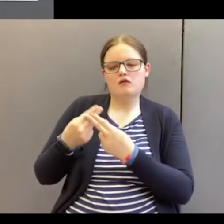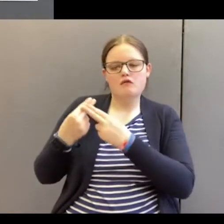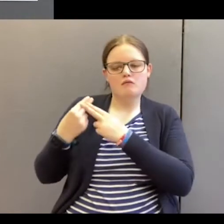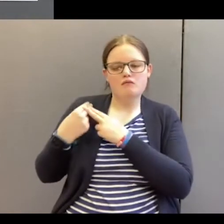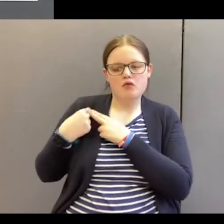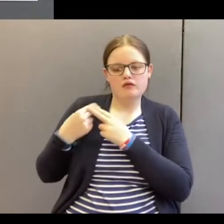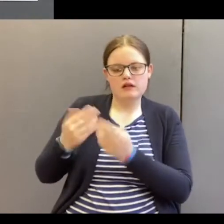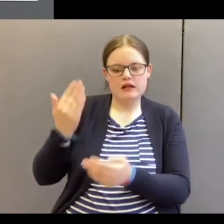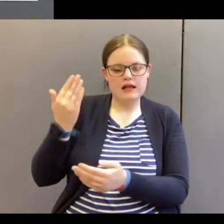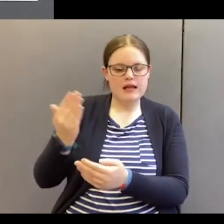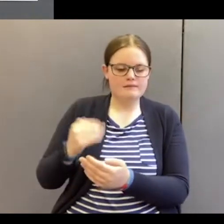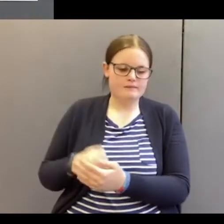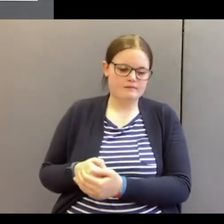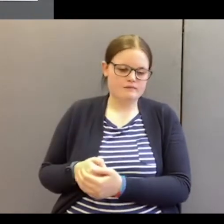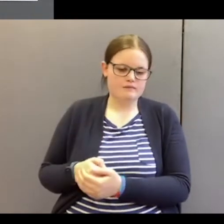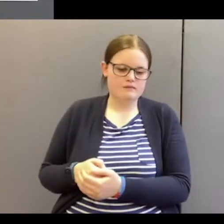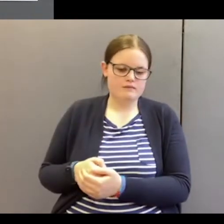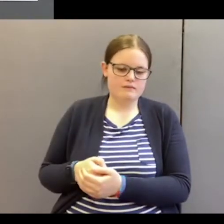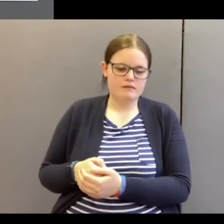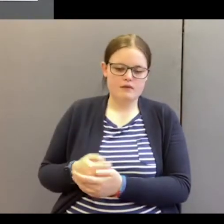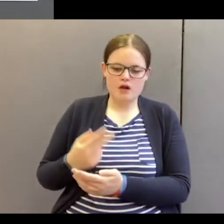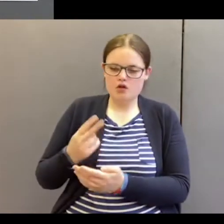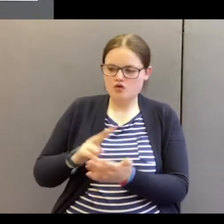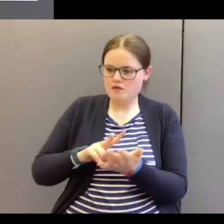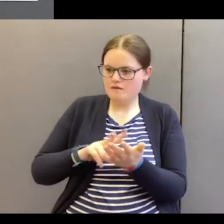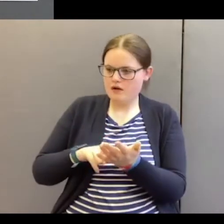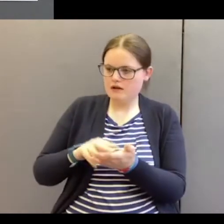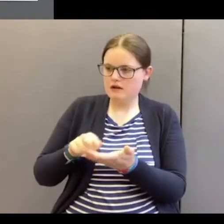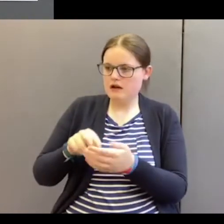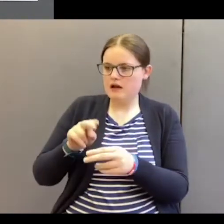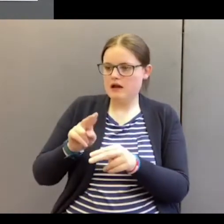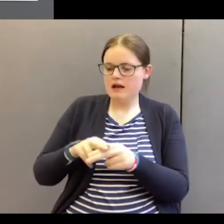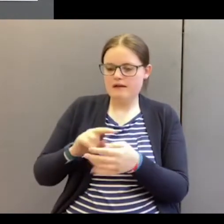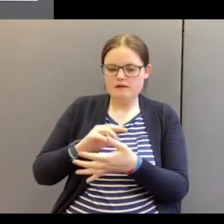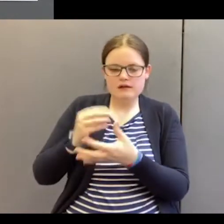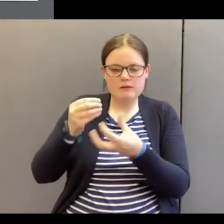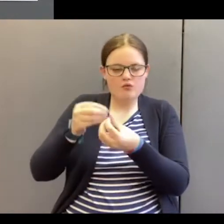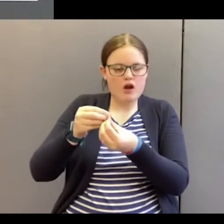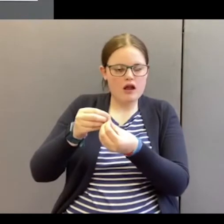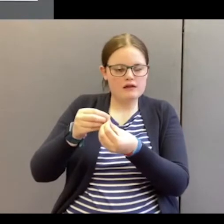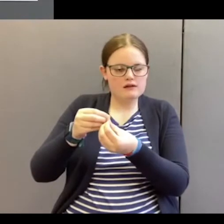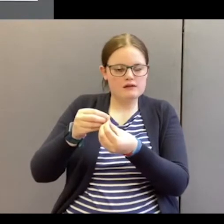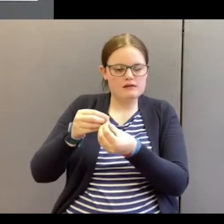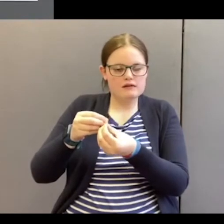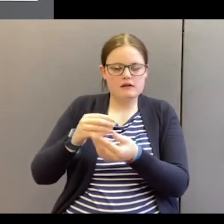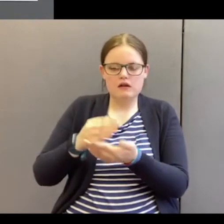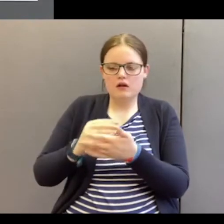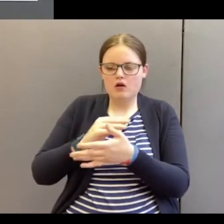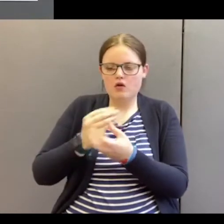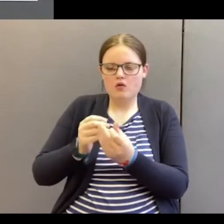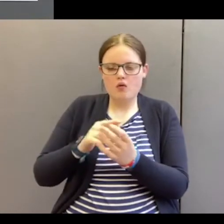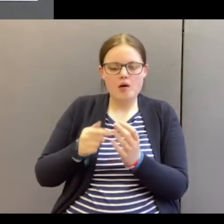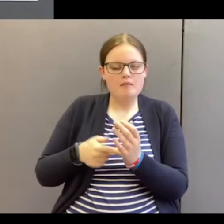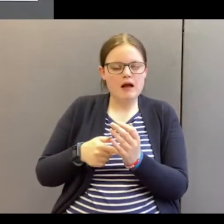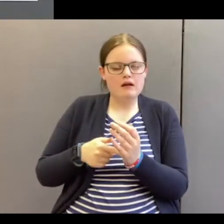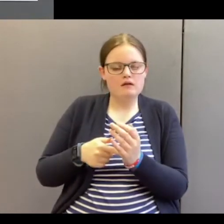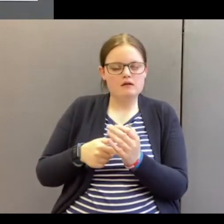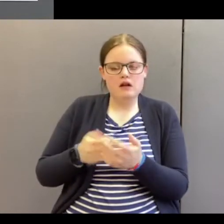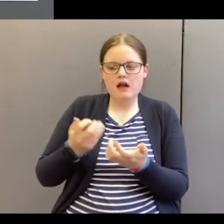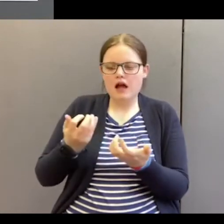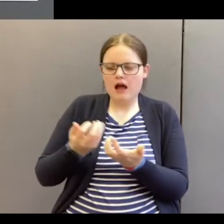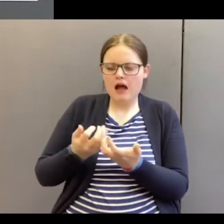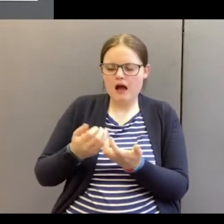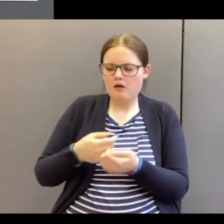to him. And these two verses, if we were to sum them up, they are all about how